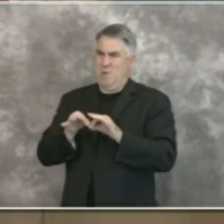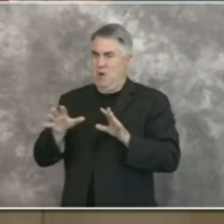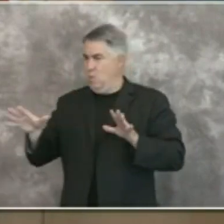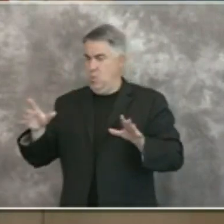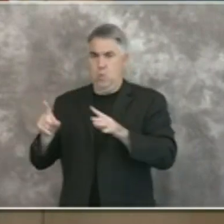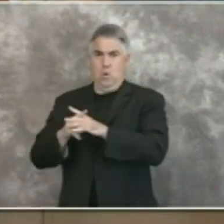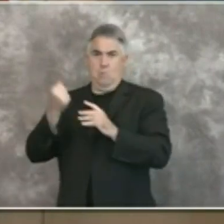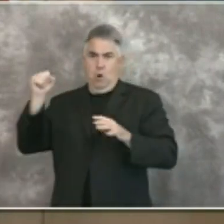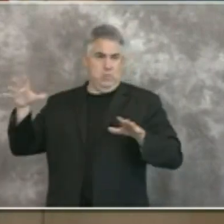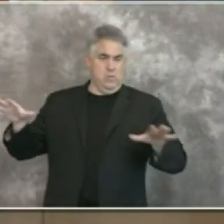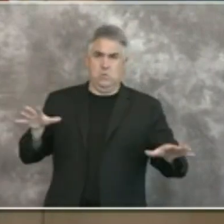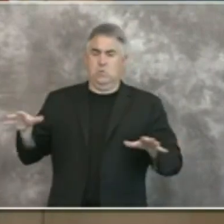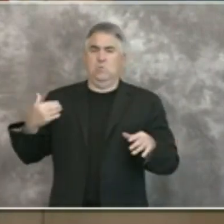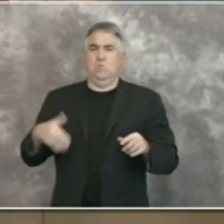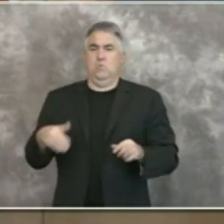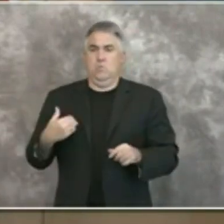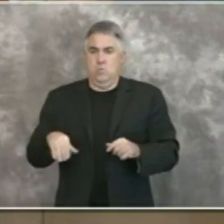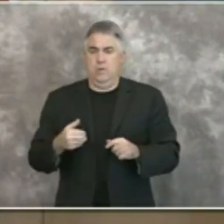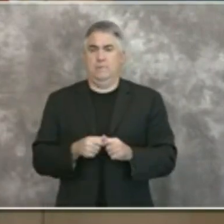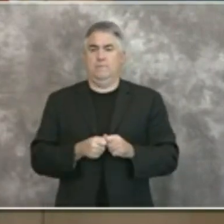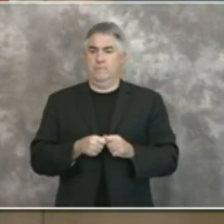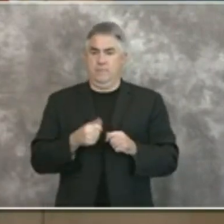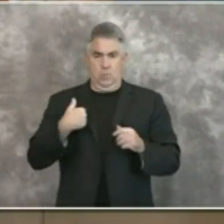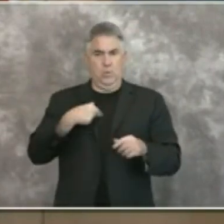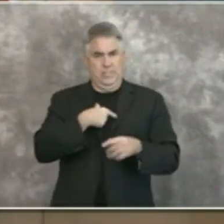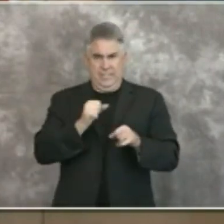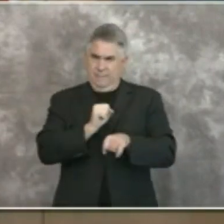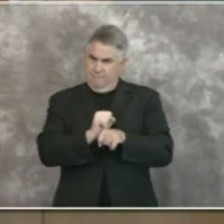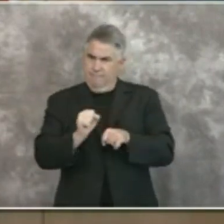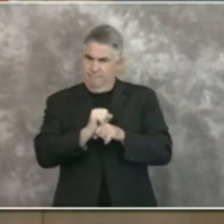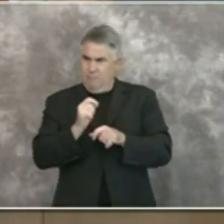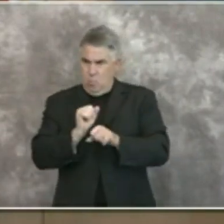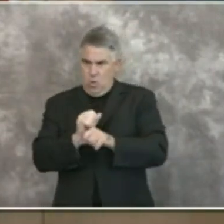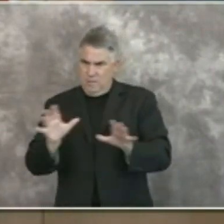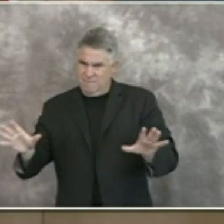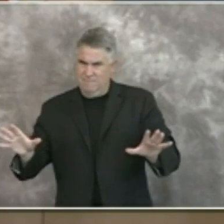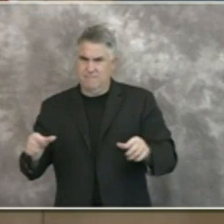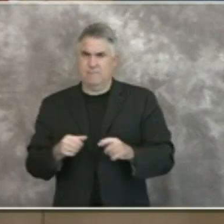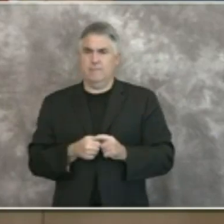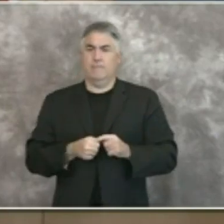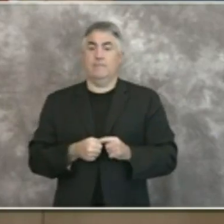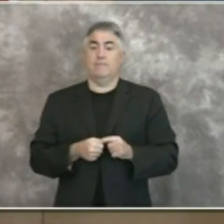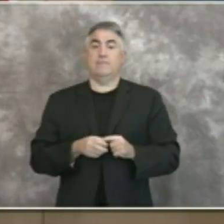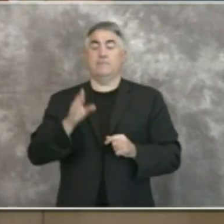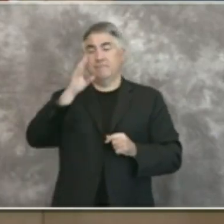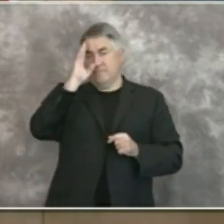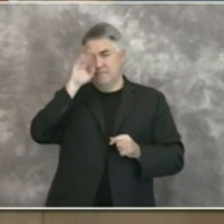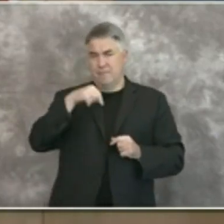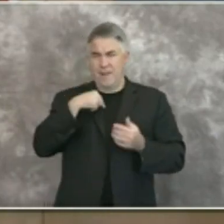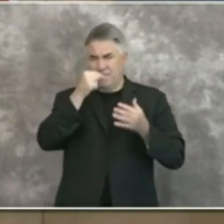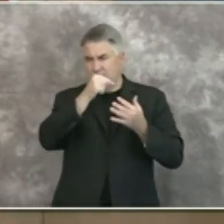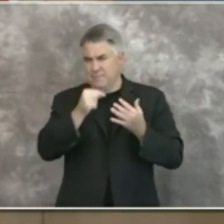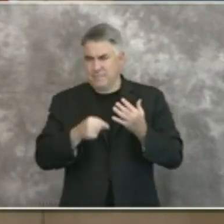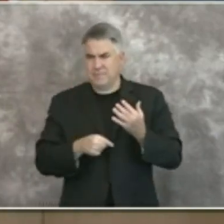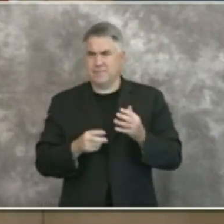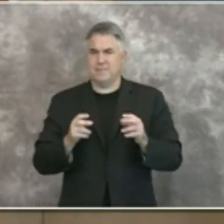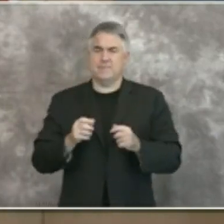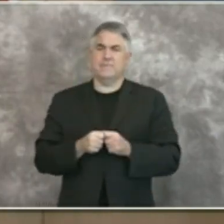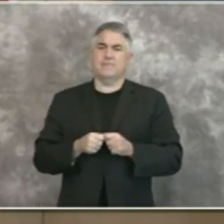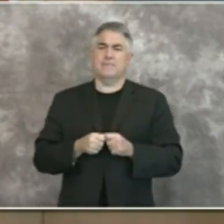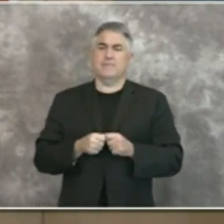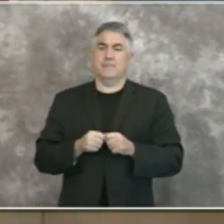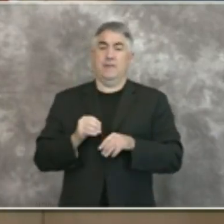move forward is ongoing. We also know that there is a number of things that continue to be in flux surrounding this and so we just want to